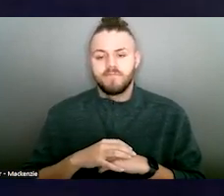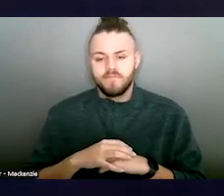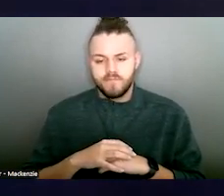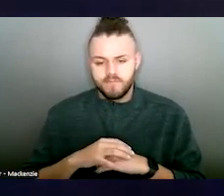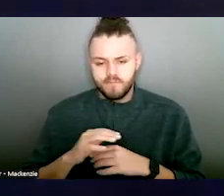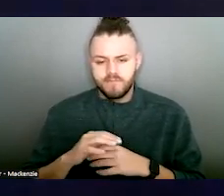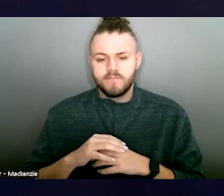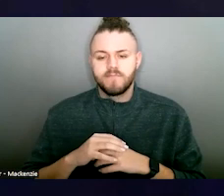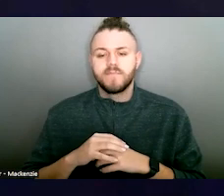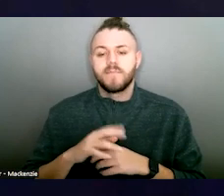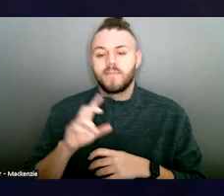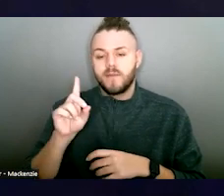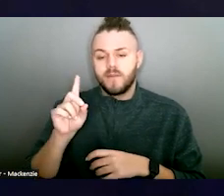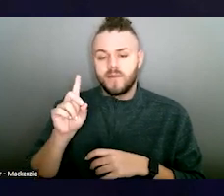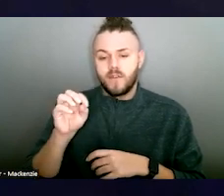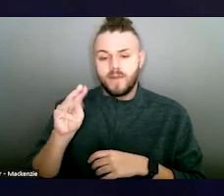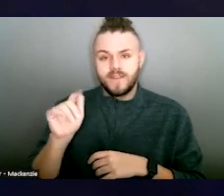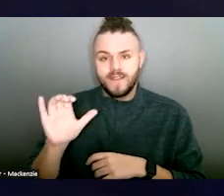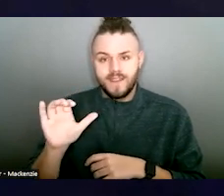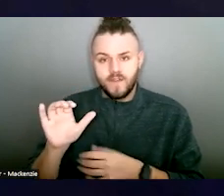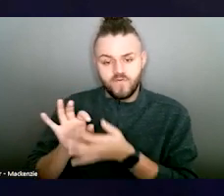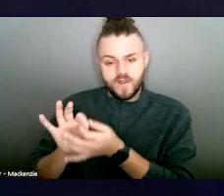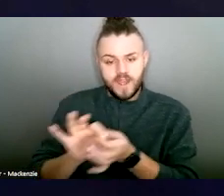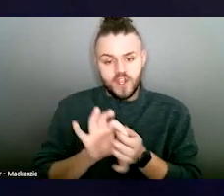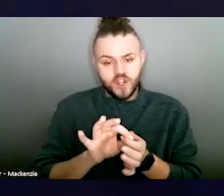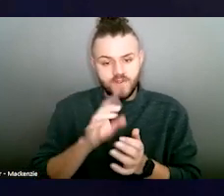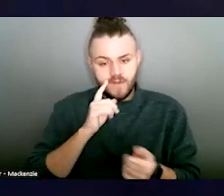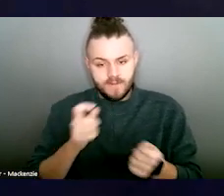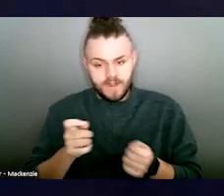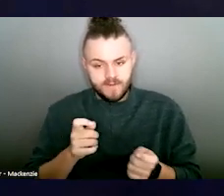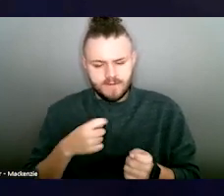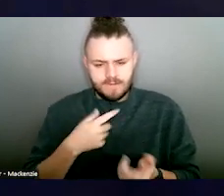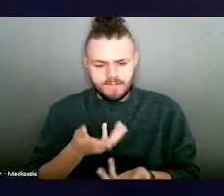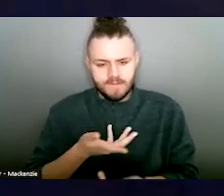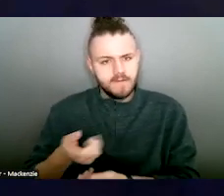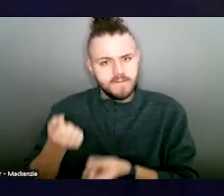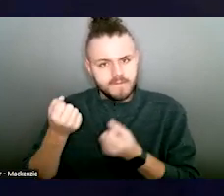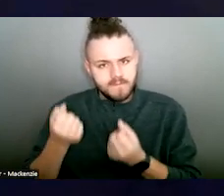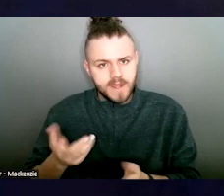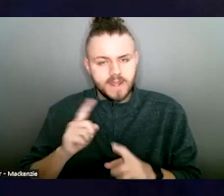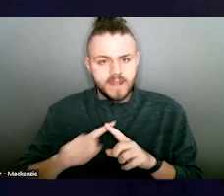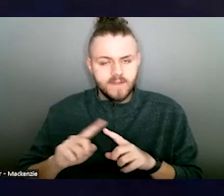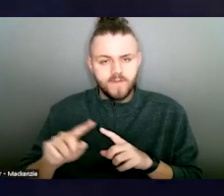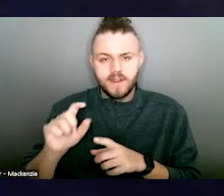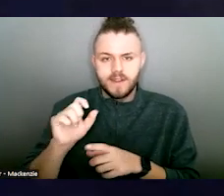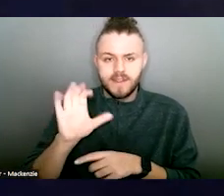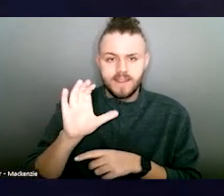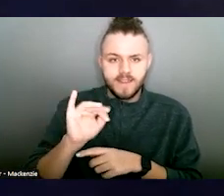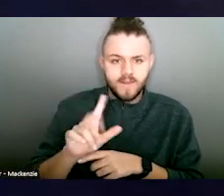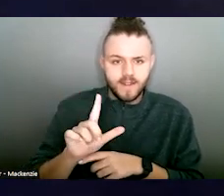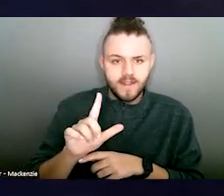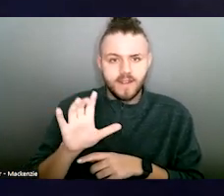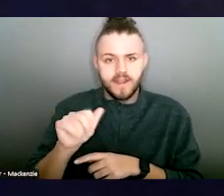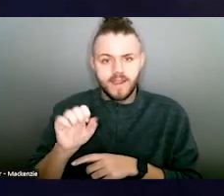adjudicated and disposed of several, many, actually, civil protection-oriented cases, and found